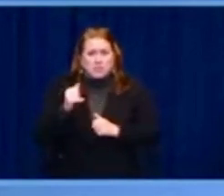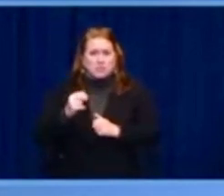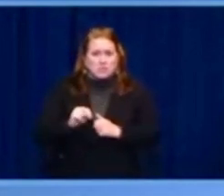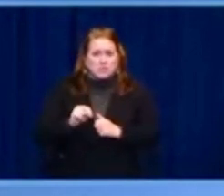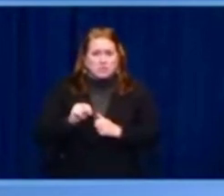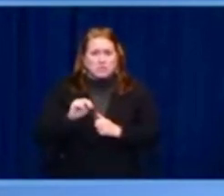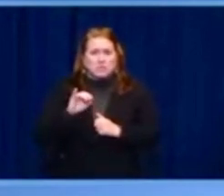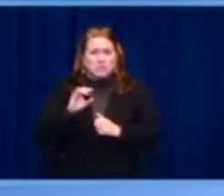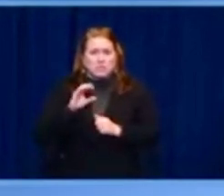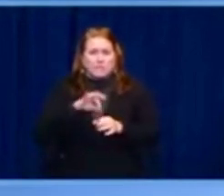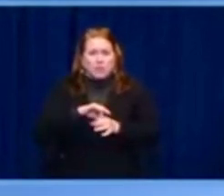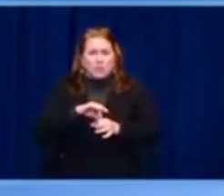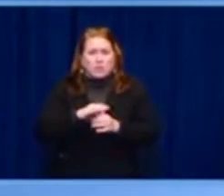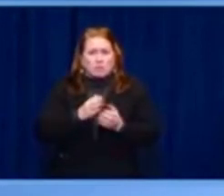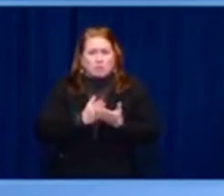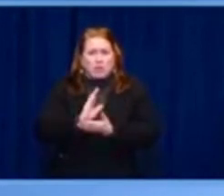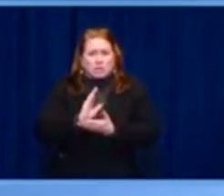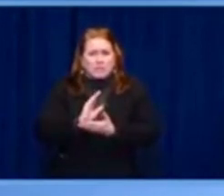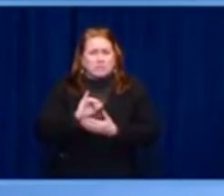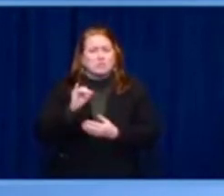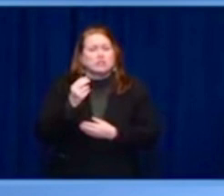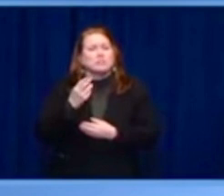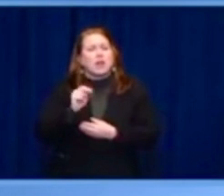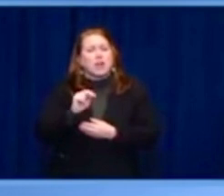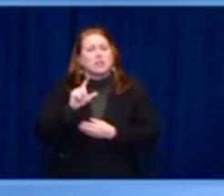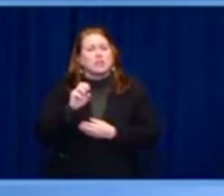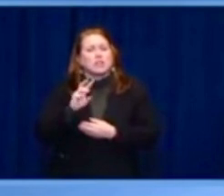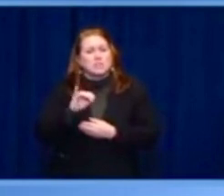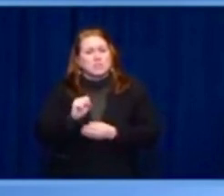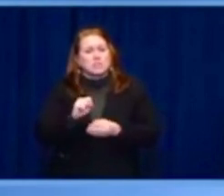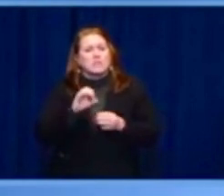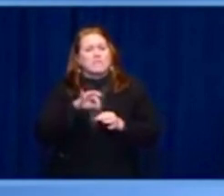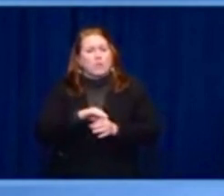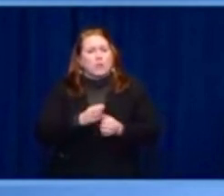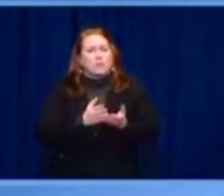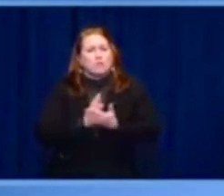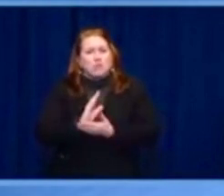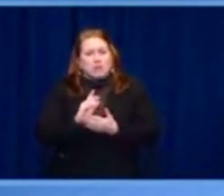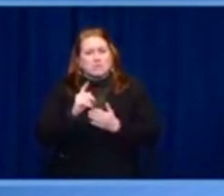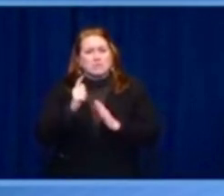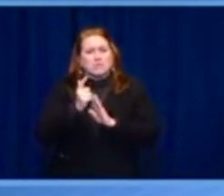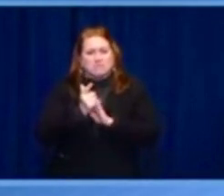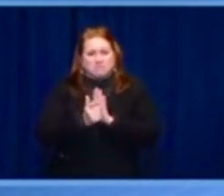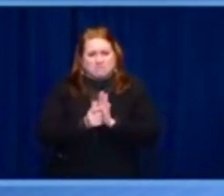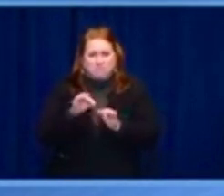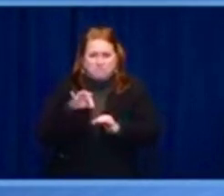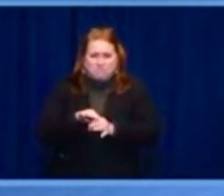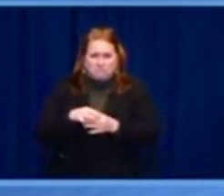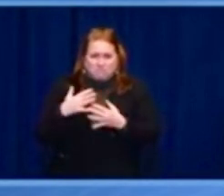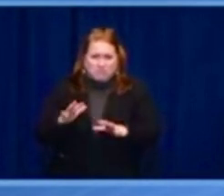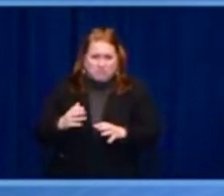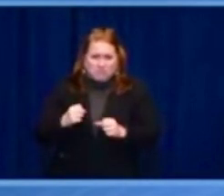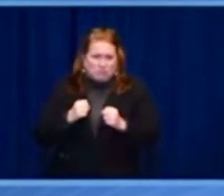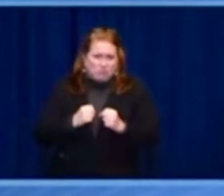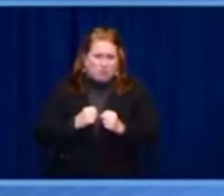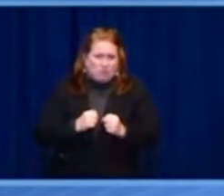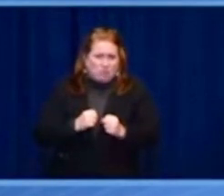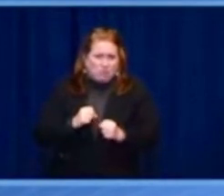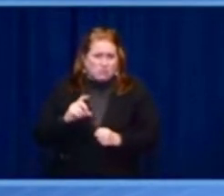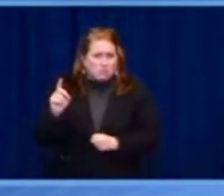implementing a multi-year anti-corruption plan to increase government transparency and better oversee public procurement.